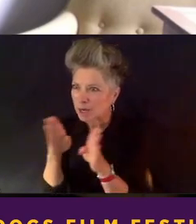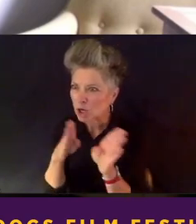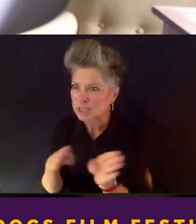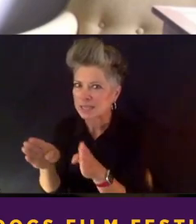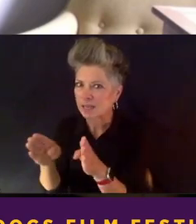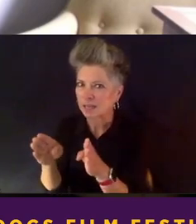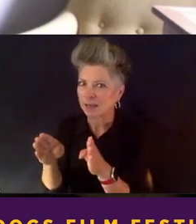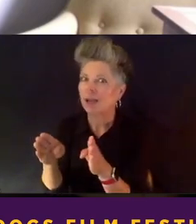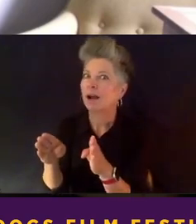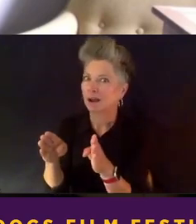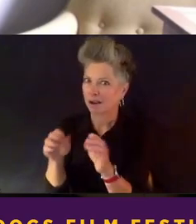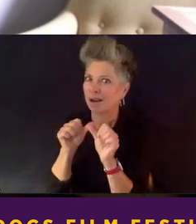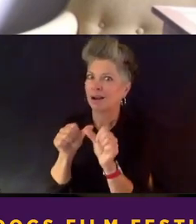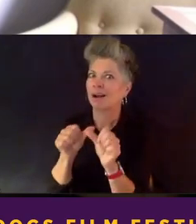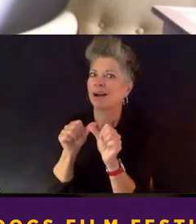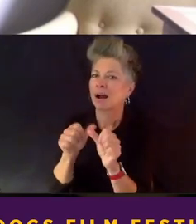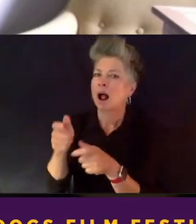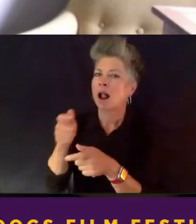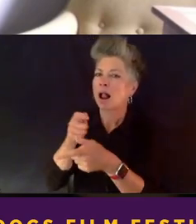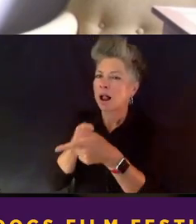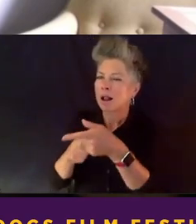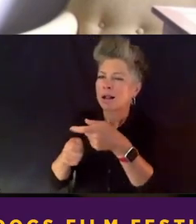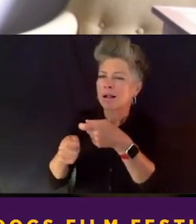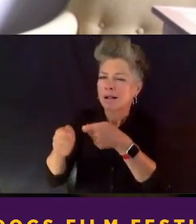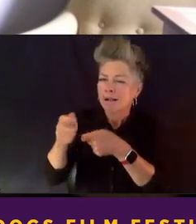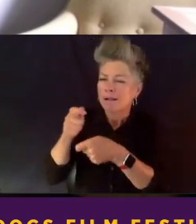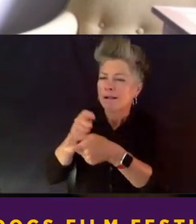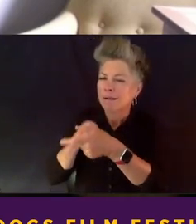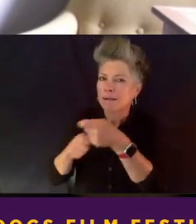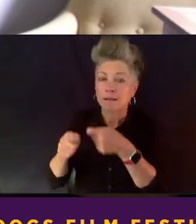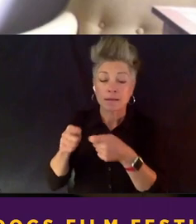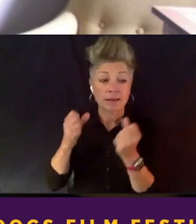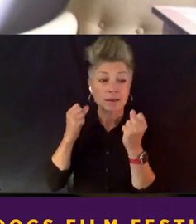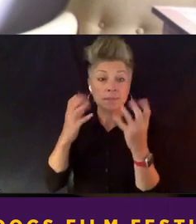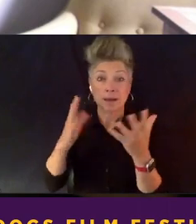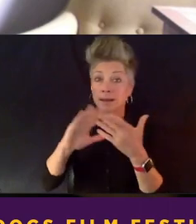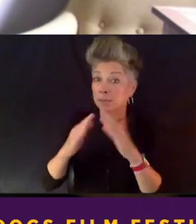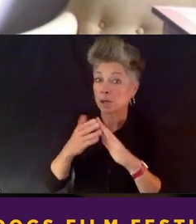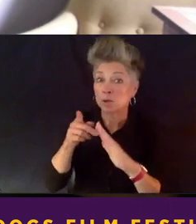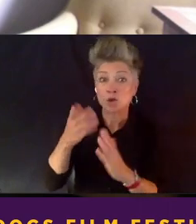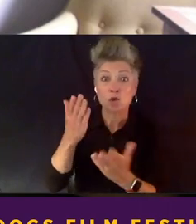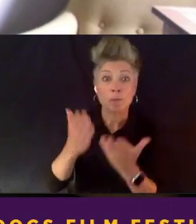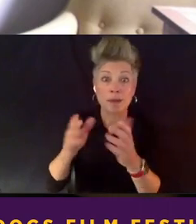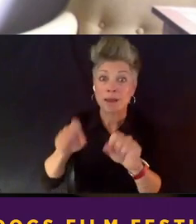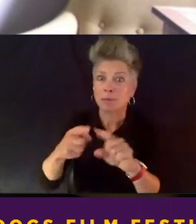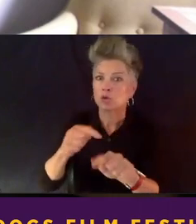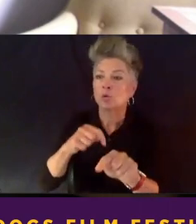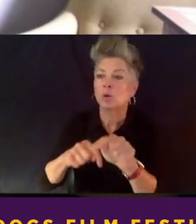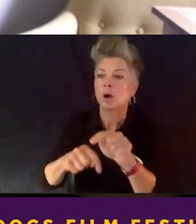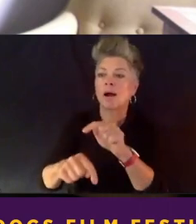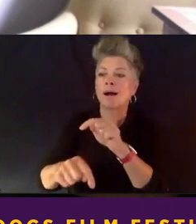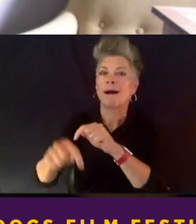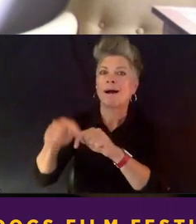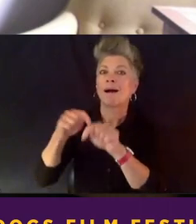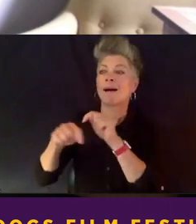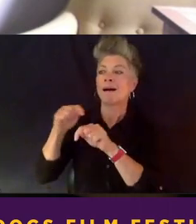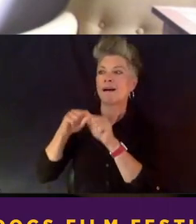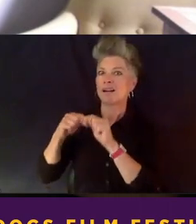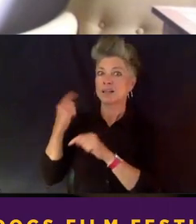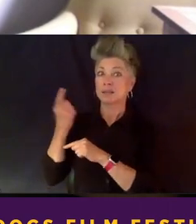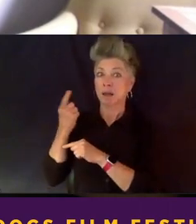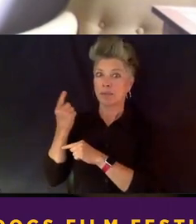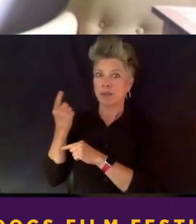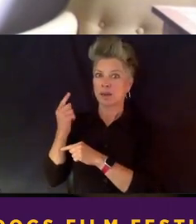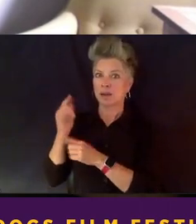because in a lot of communities, you know, that you may be able to trace that back to something that's based in some truth